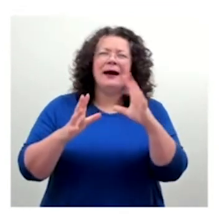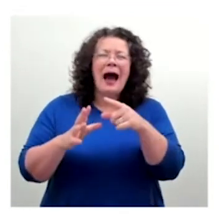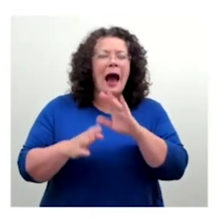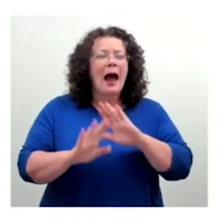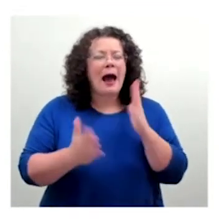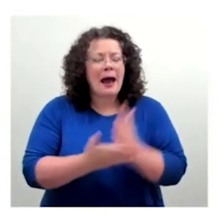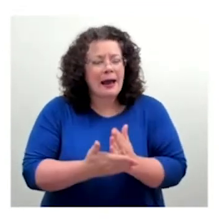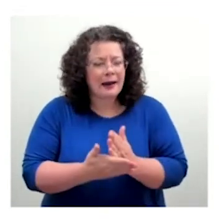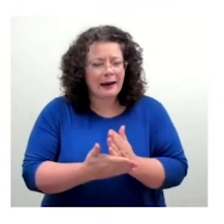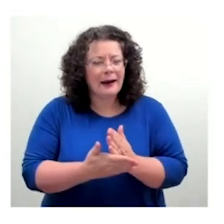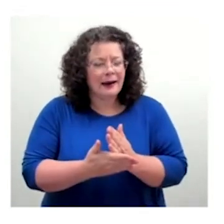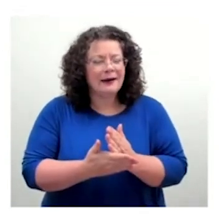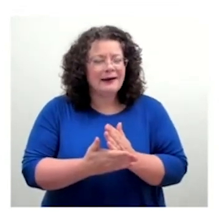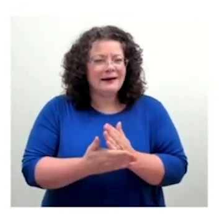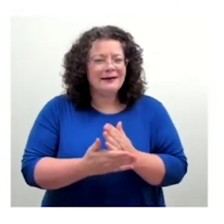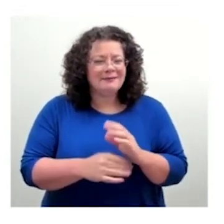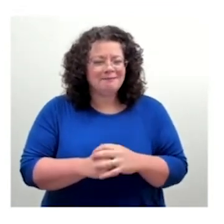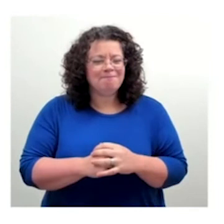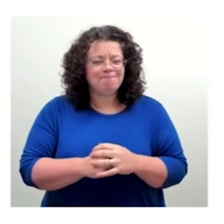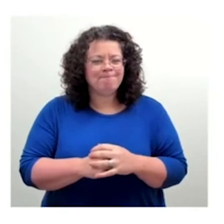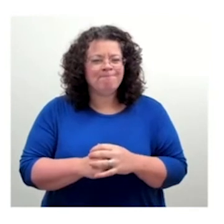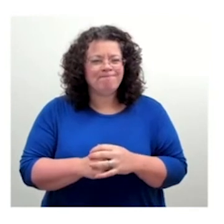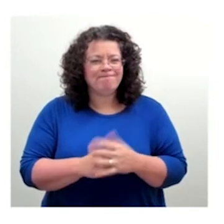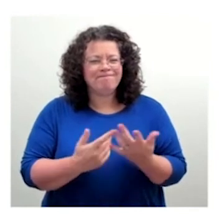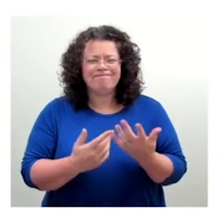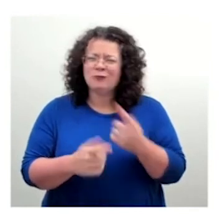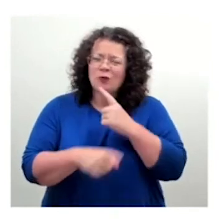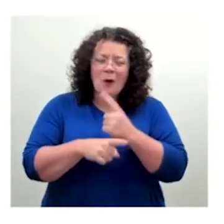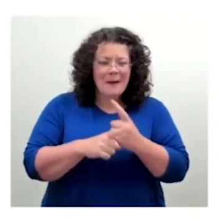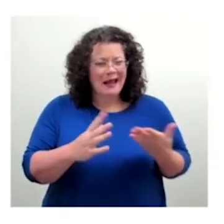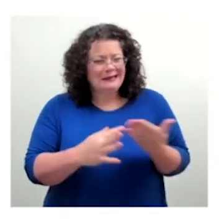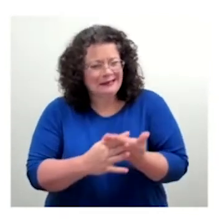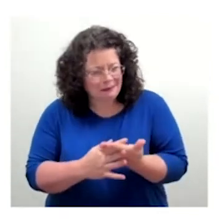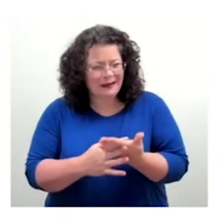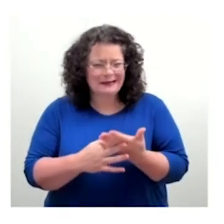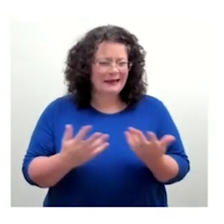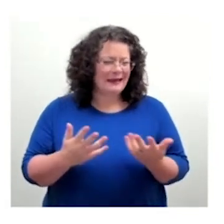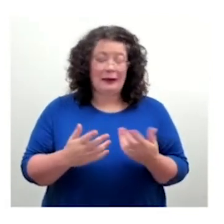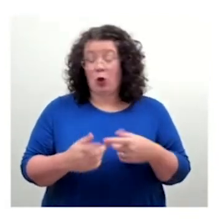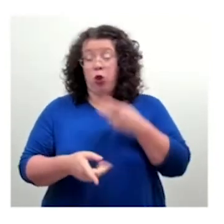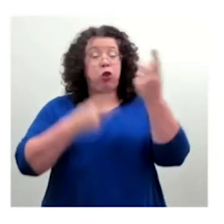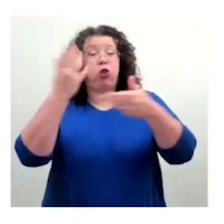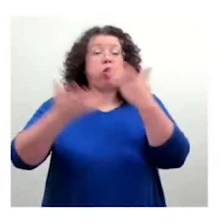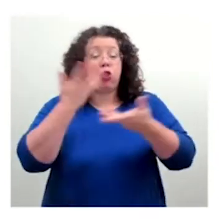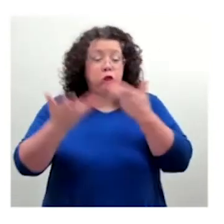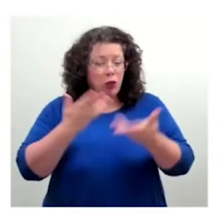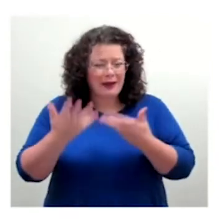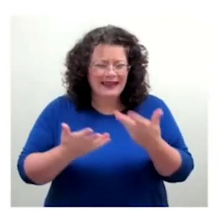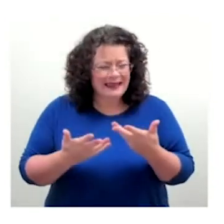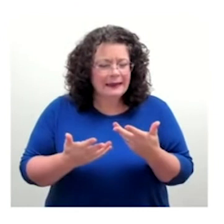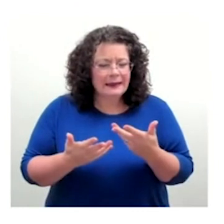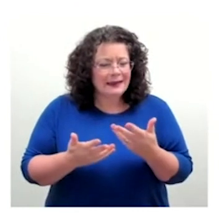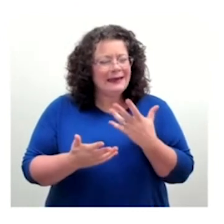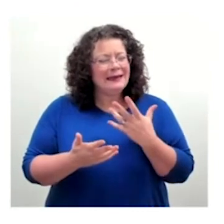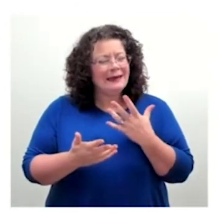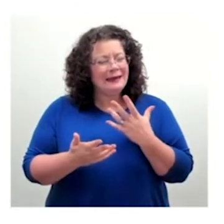nilly, you know, just to make some few, few more marketing dollars, you know, it's, that needs to, that needs